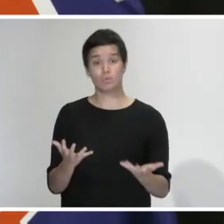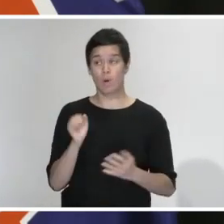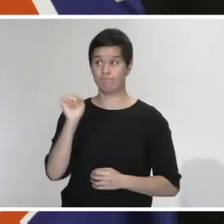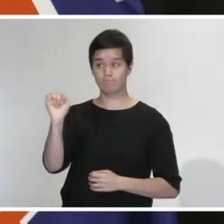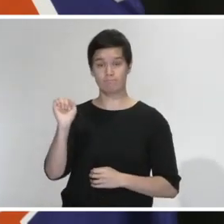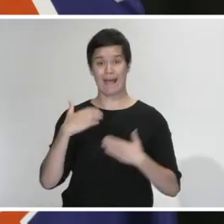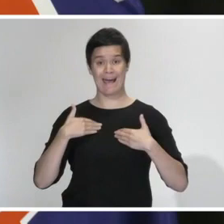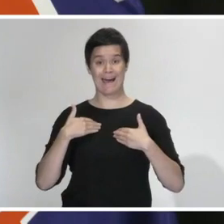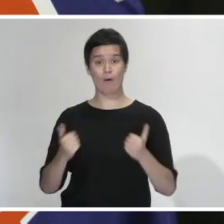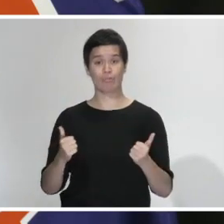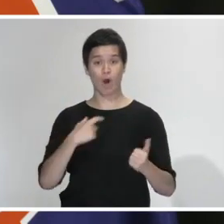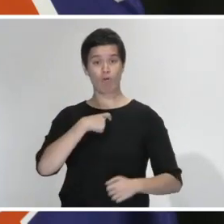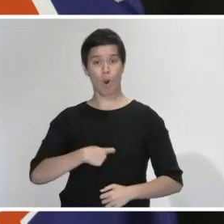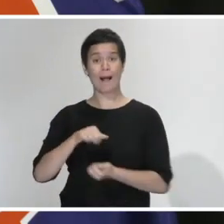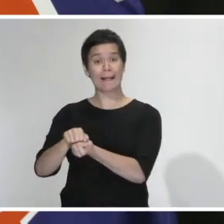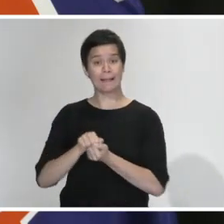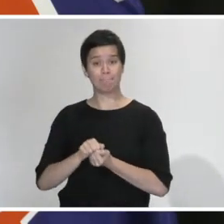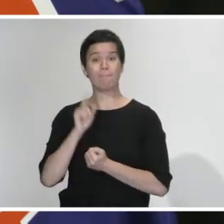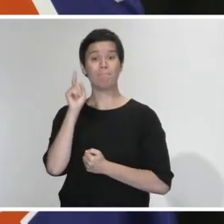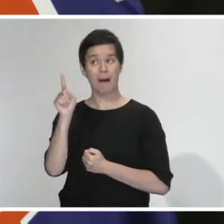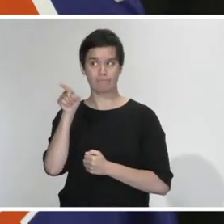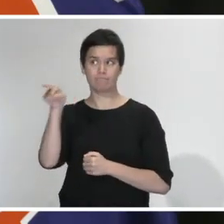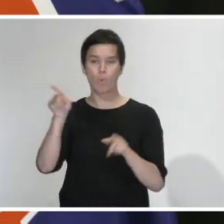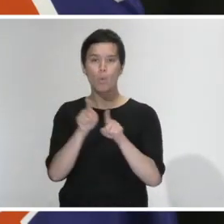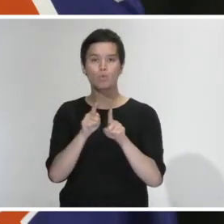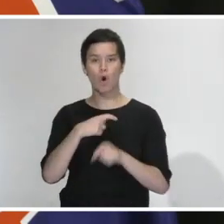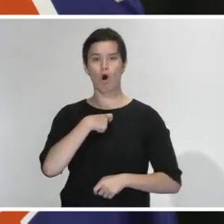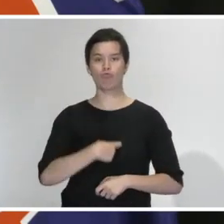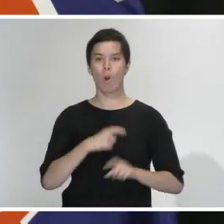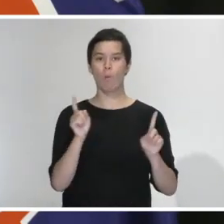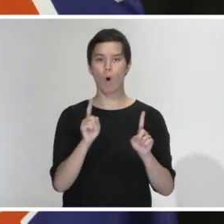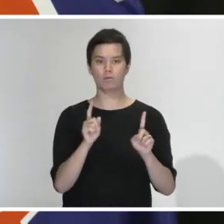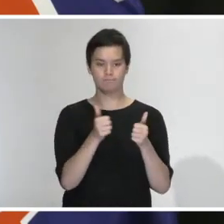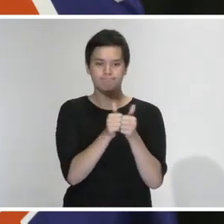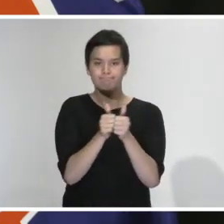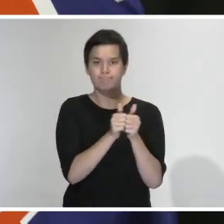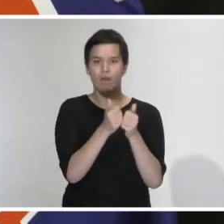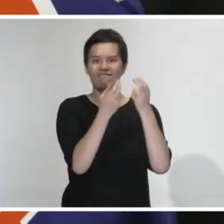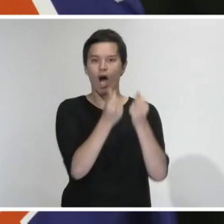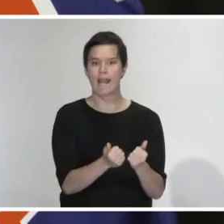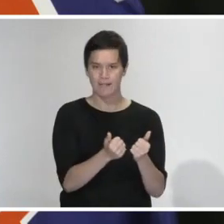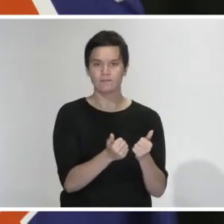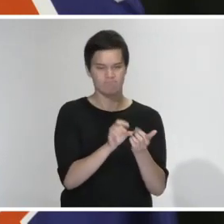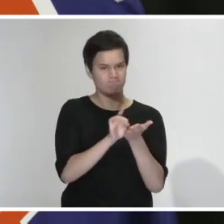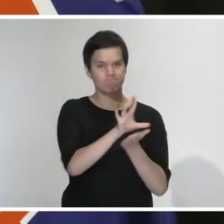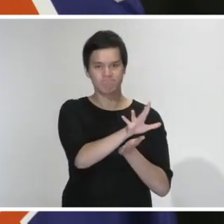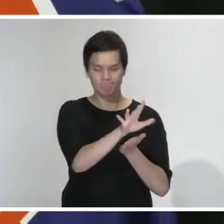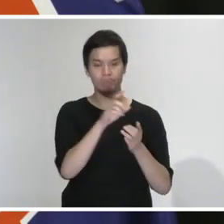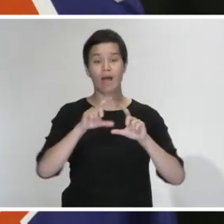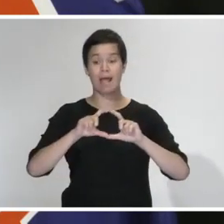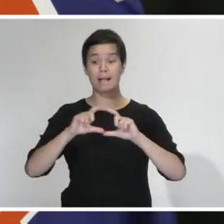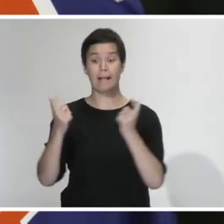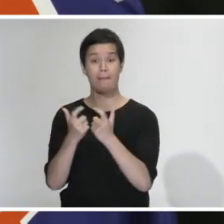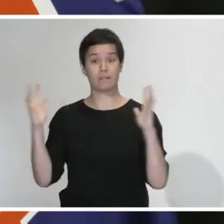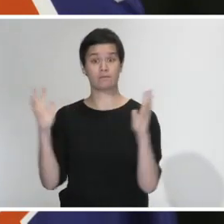his health portfolio I have stripped him of his role as Associate Finance Minister and demoted him to the bottom of our cabinet rankings.